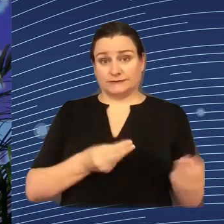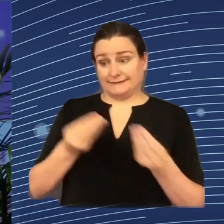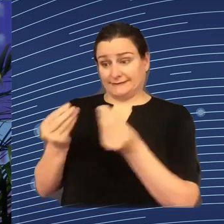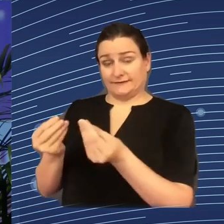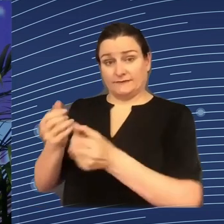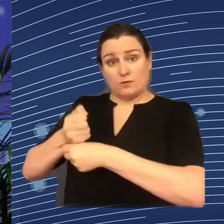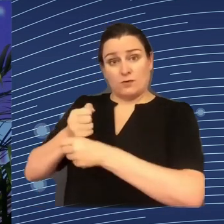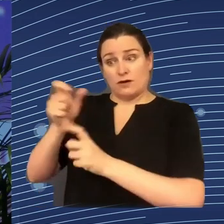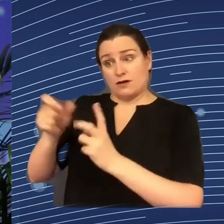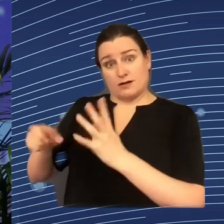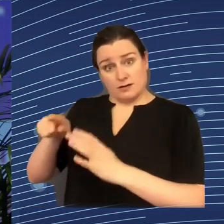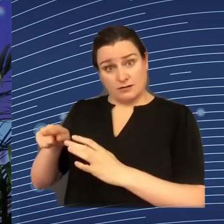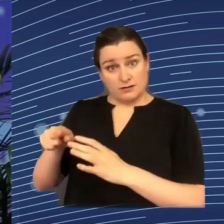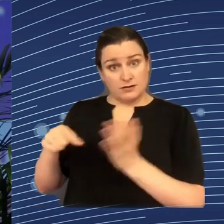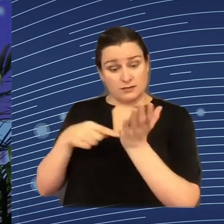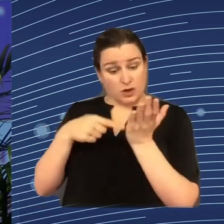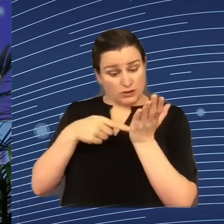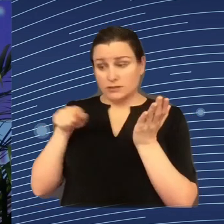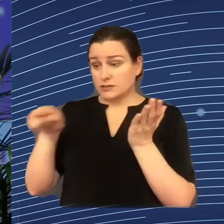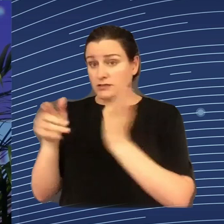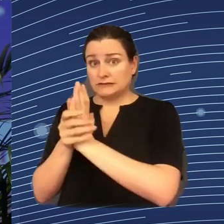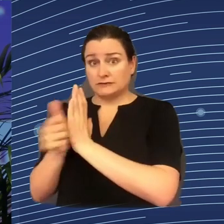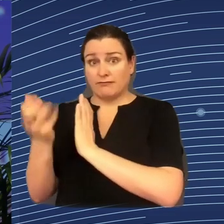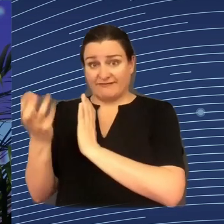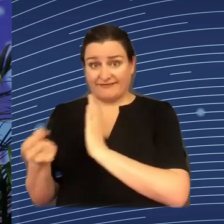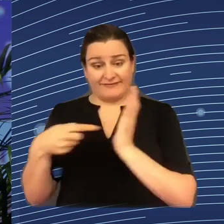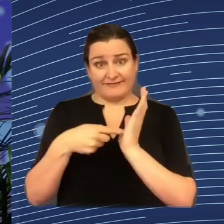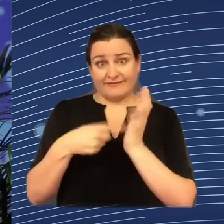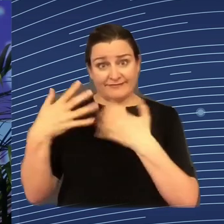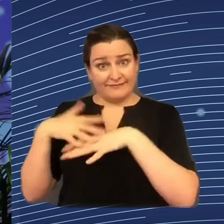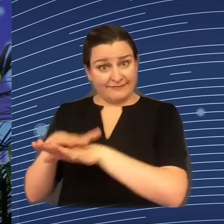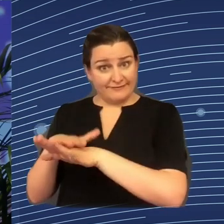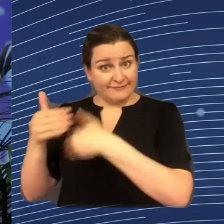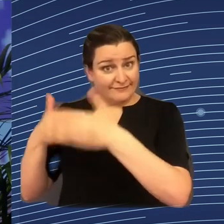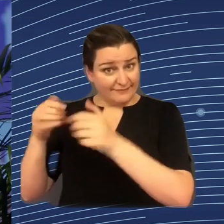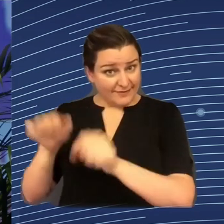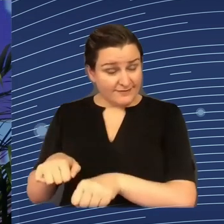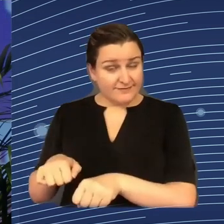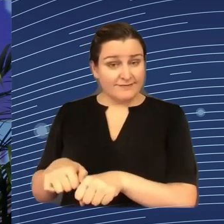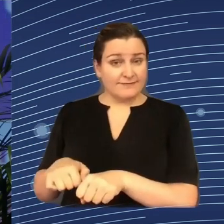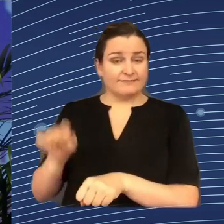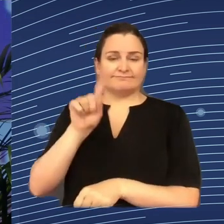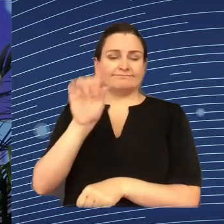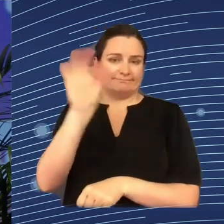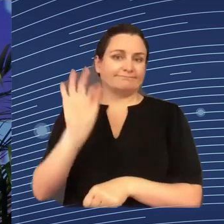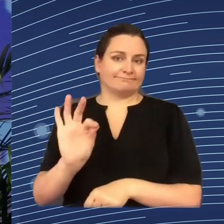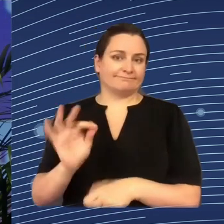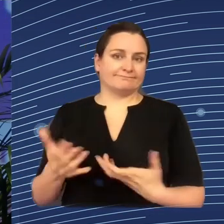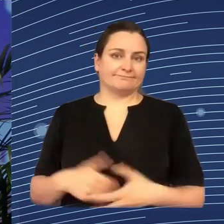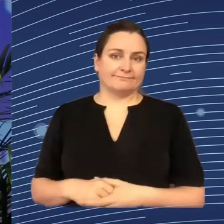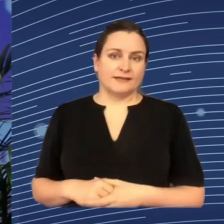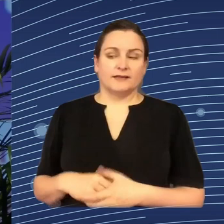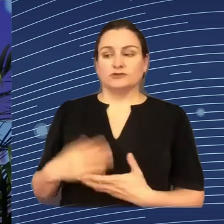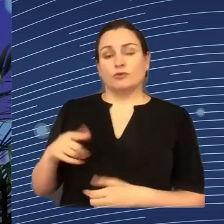relating to skills. And it is about ensuring that the people in the companies are going to be provided with the